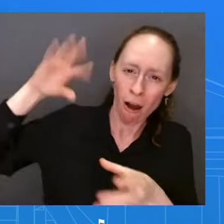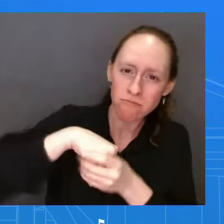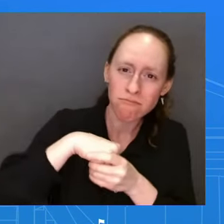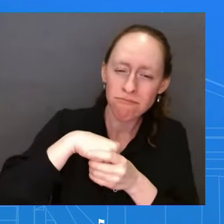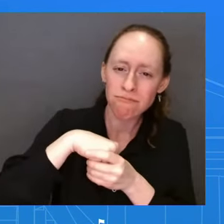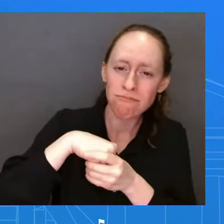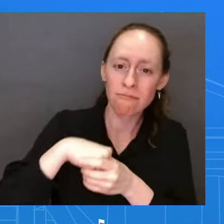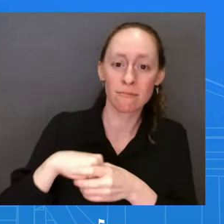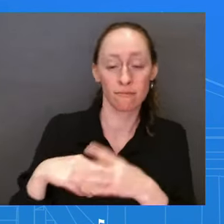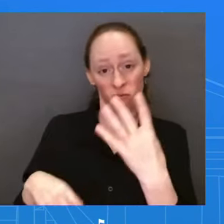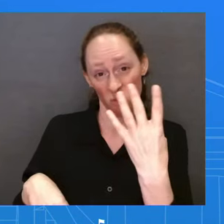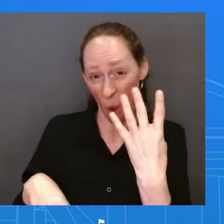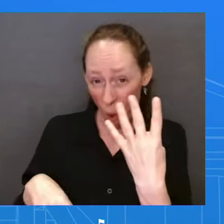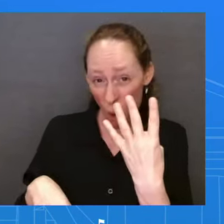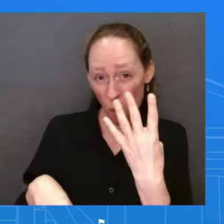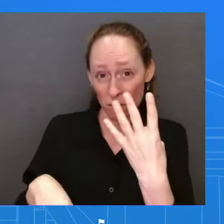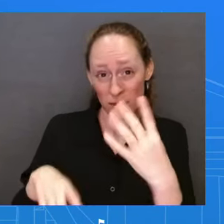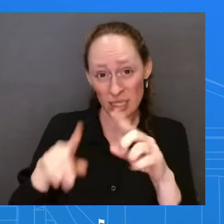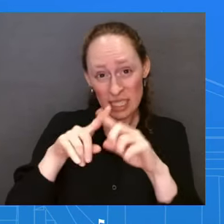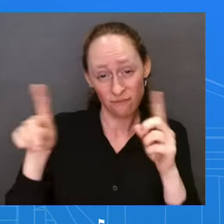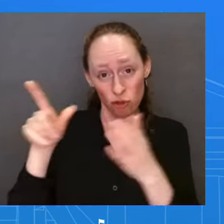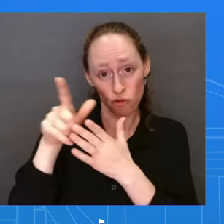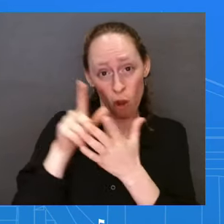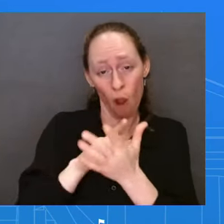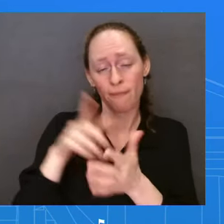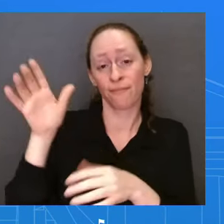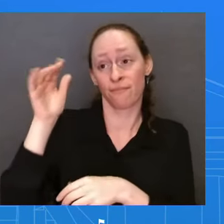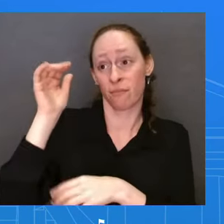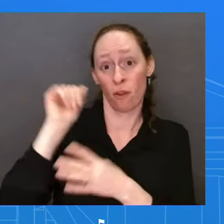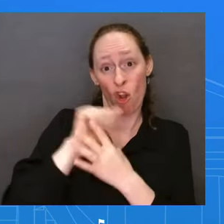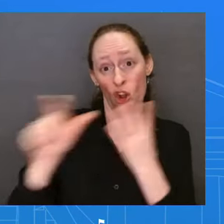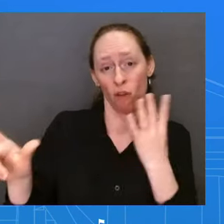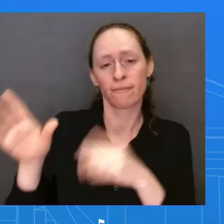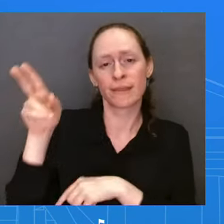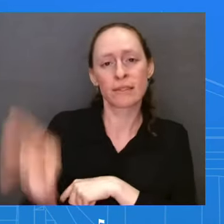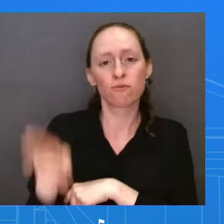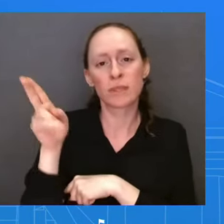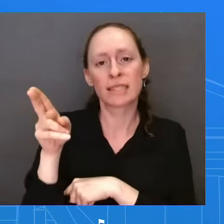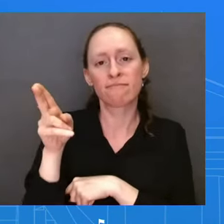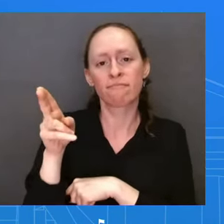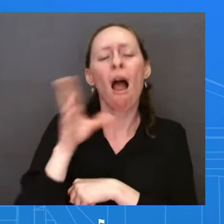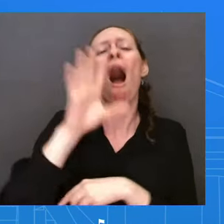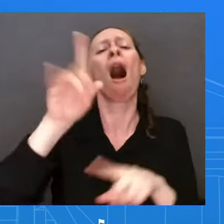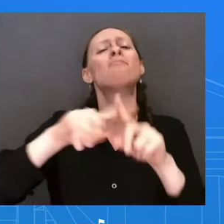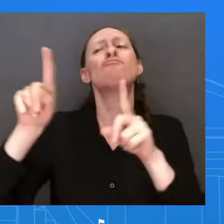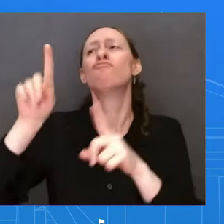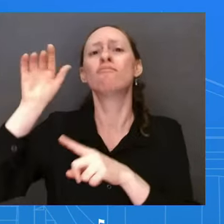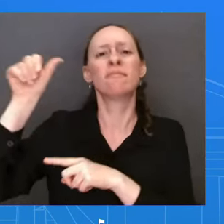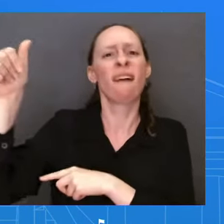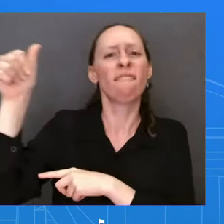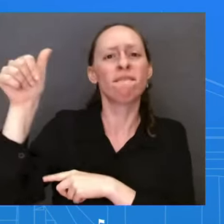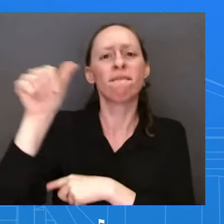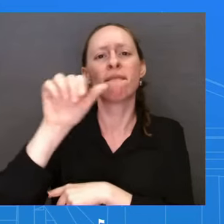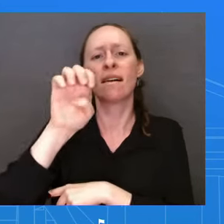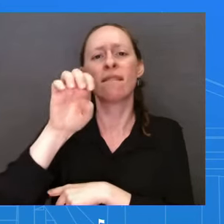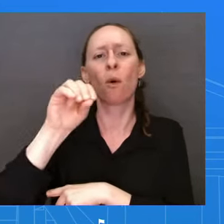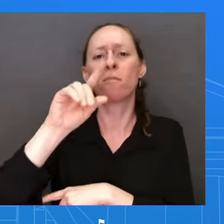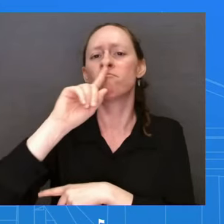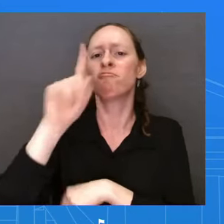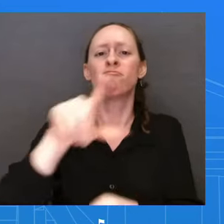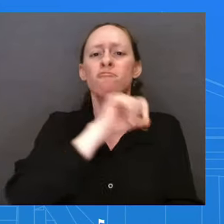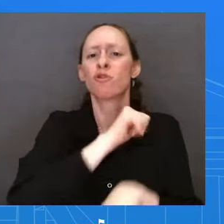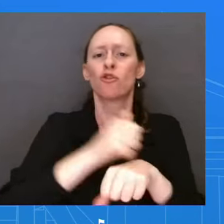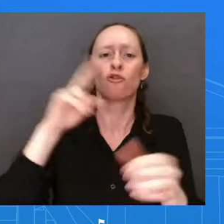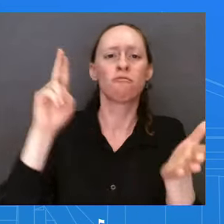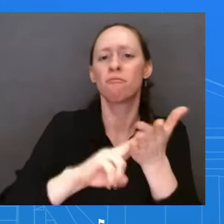of administrative actions together, are leading to investments in industries of the future. They're